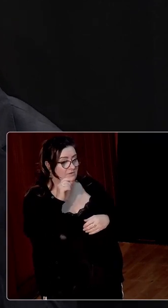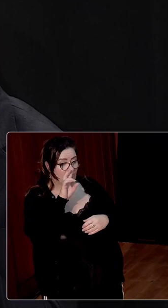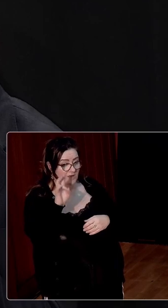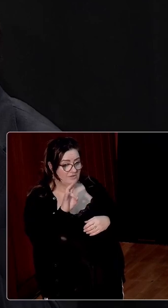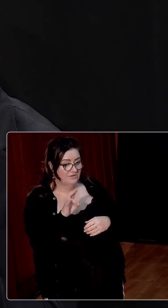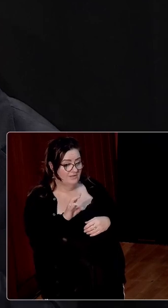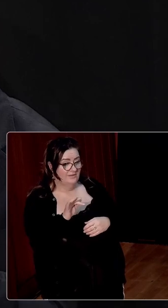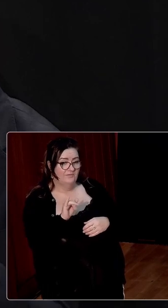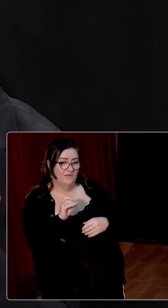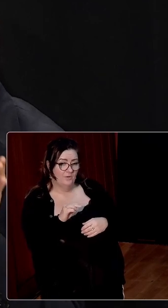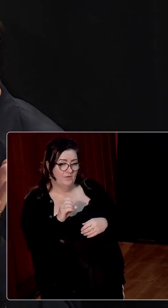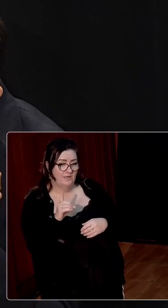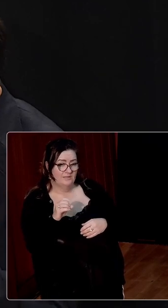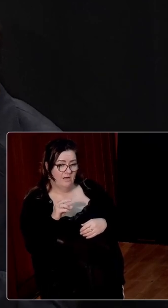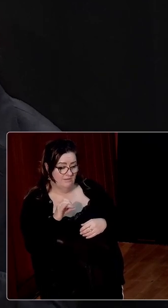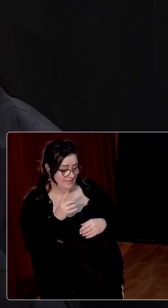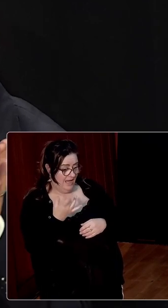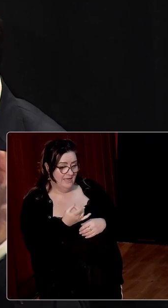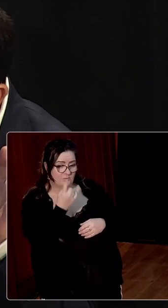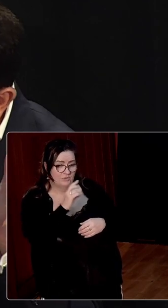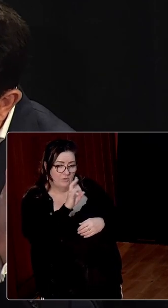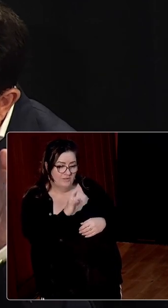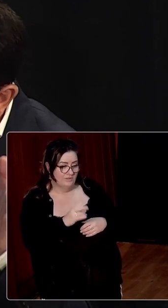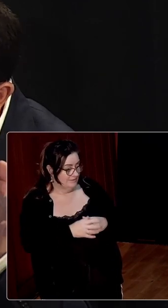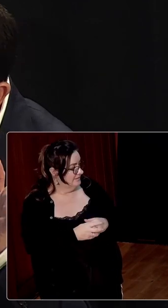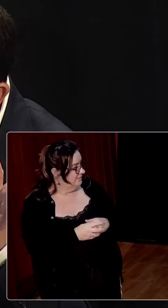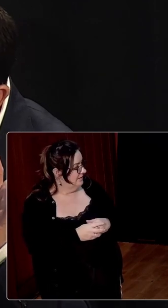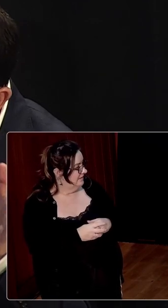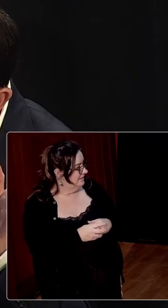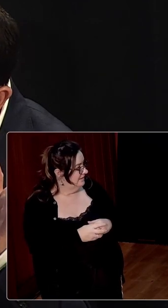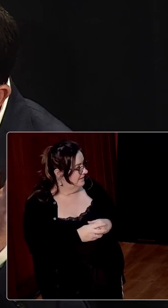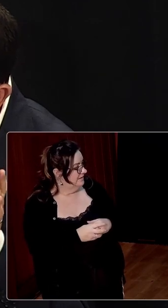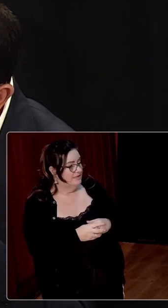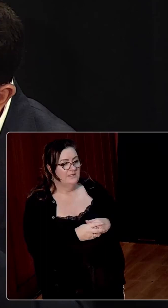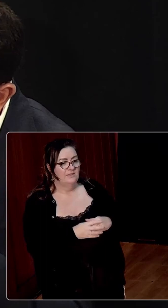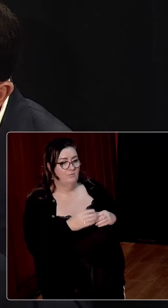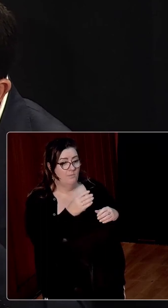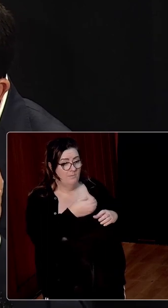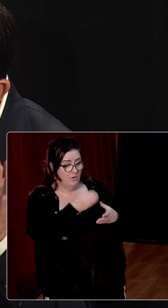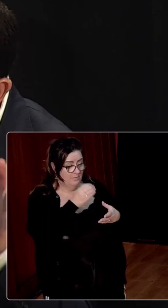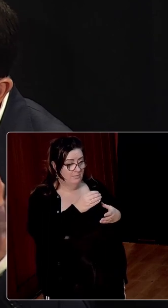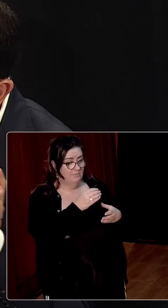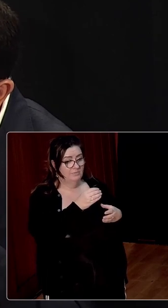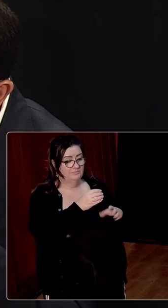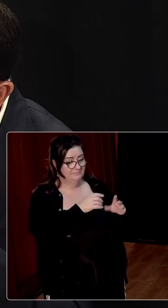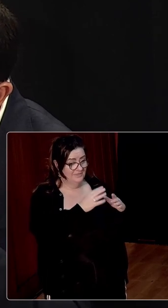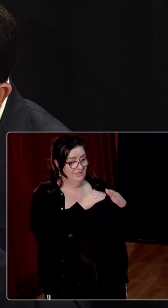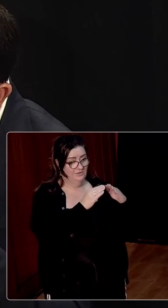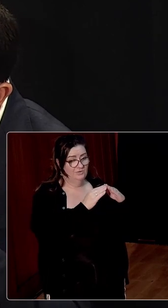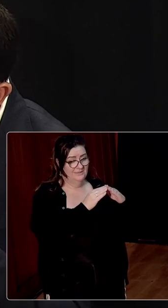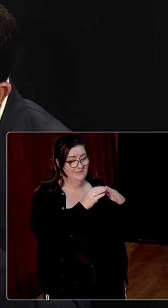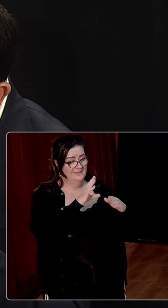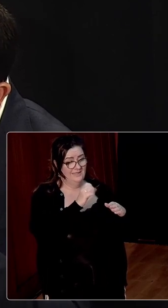think Fiona Doris asked a very interesting question, and she casted in this like that, the confession box poem near the Pro Cathedral was used by priests to give sacraments to